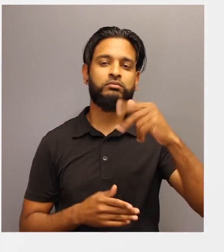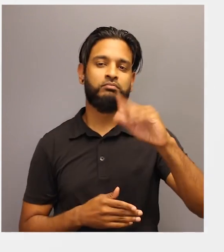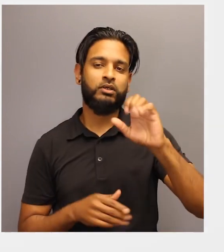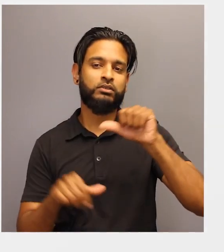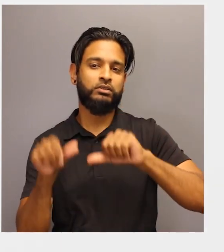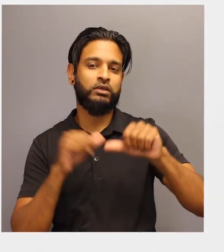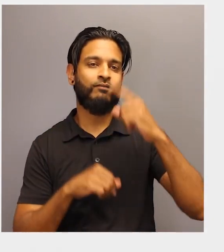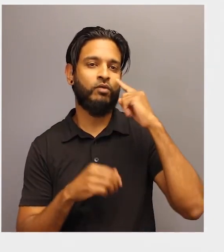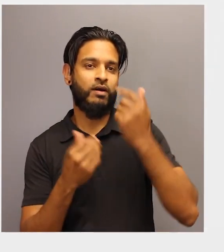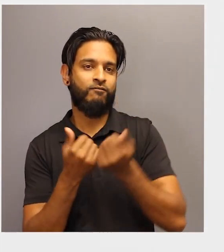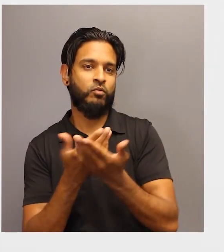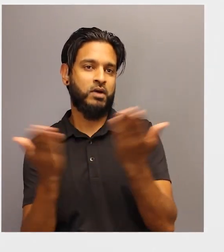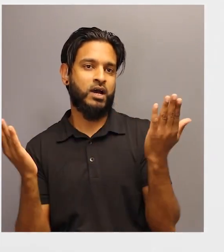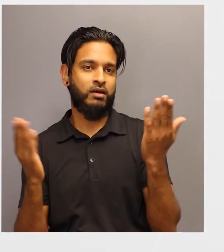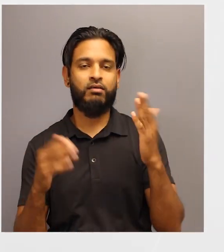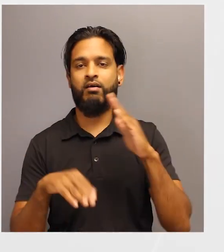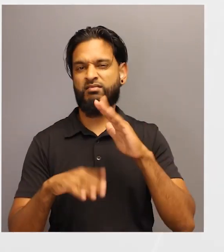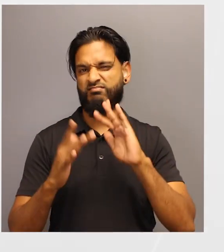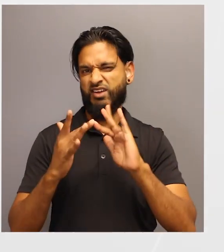Online.